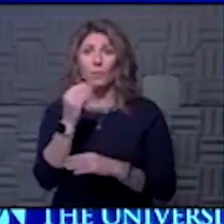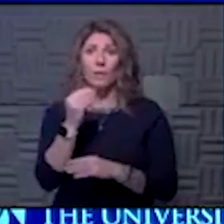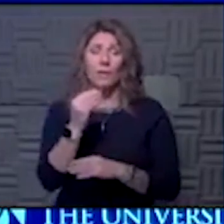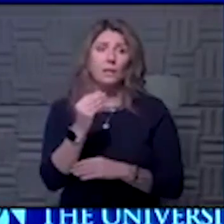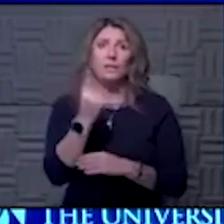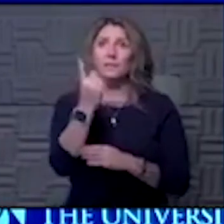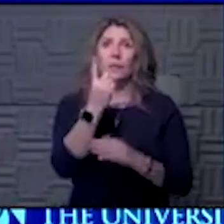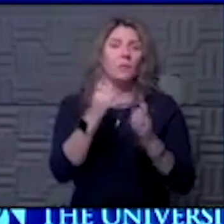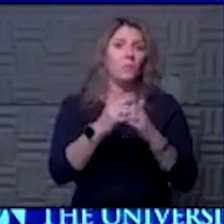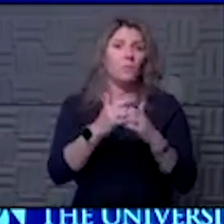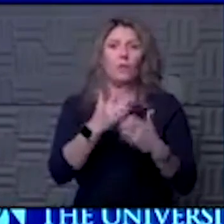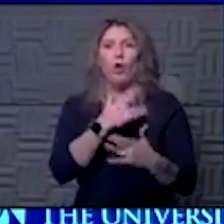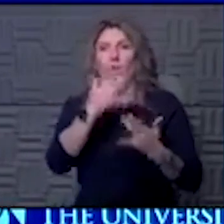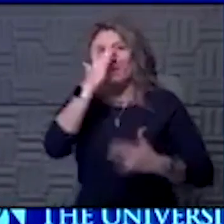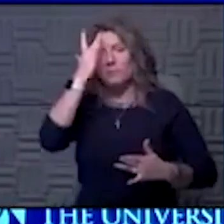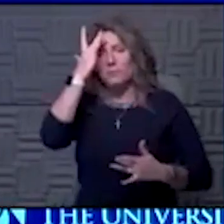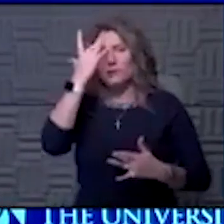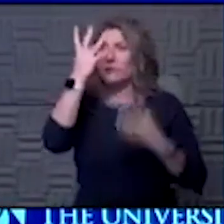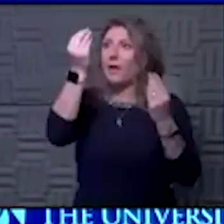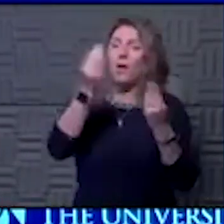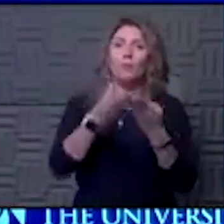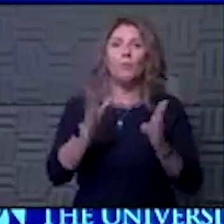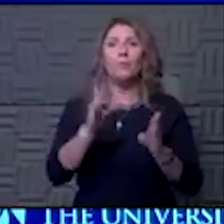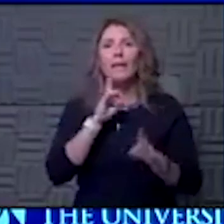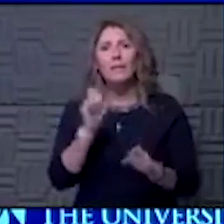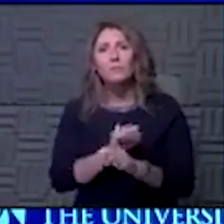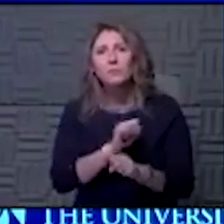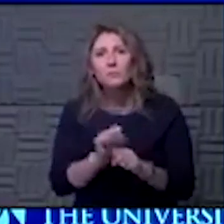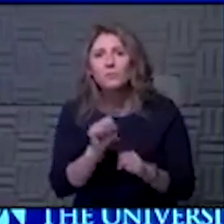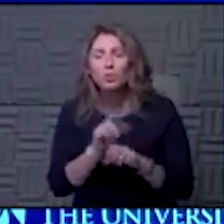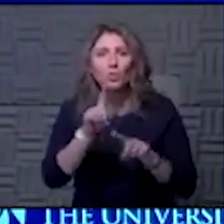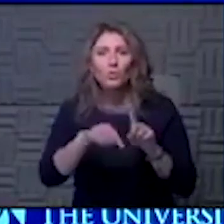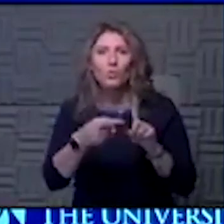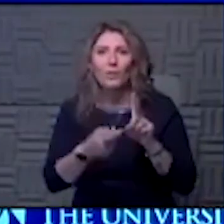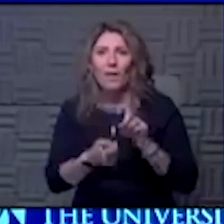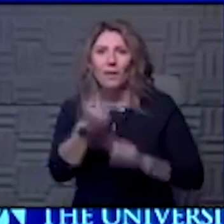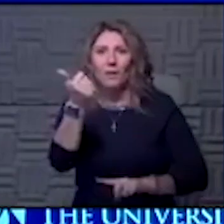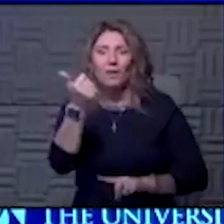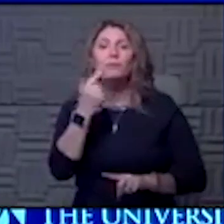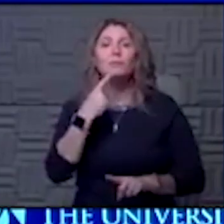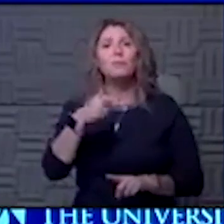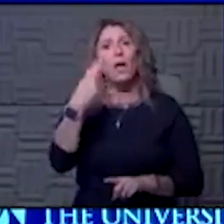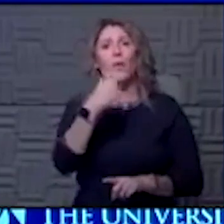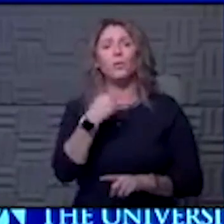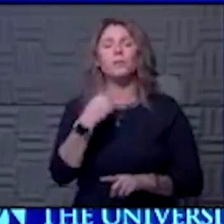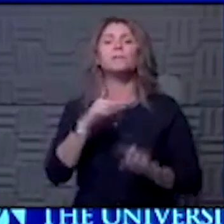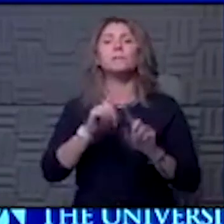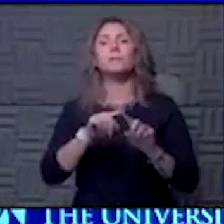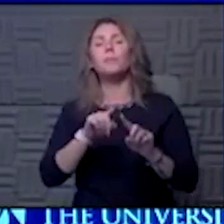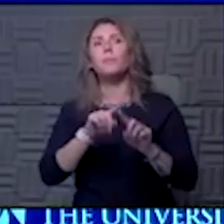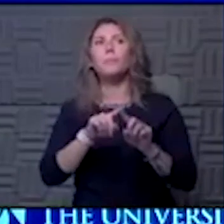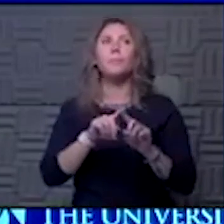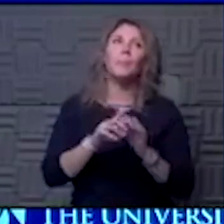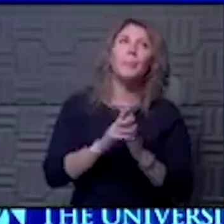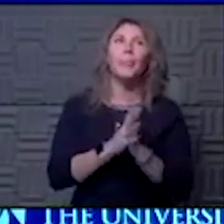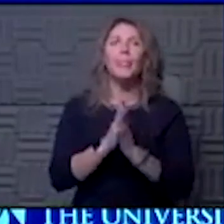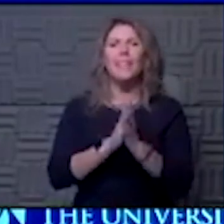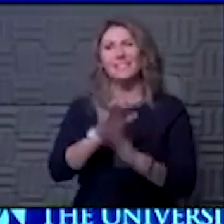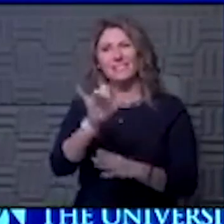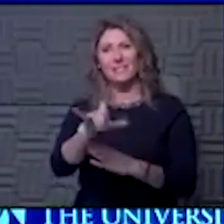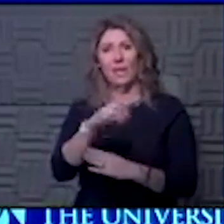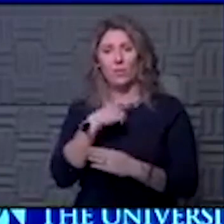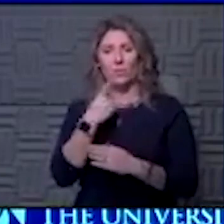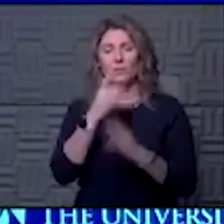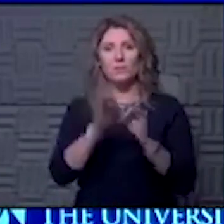with heart disease, et cetera, out in public? Absolutely, right? You can't eliminate it. It is a higher risk. Is that risk